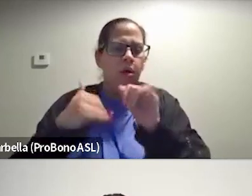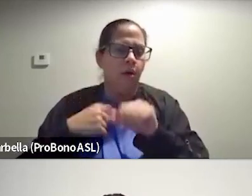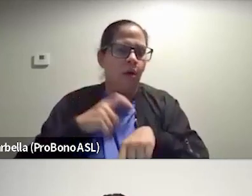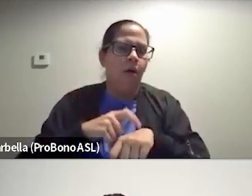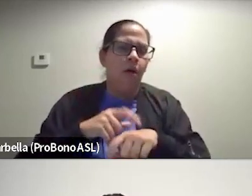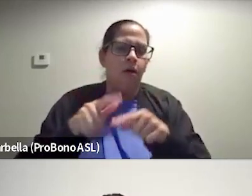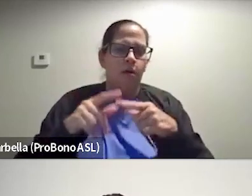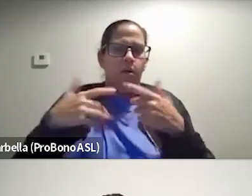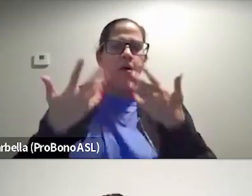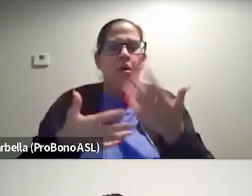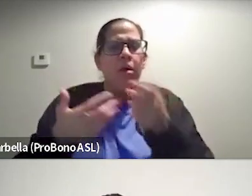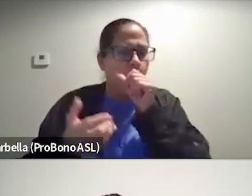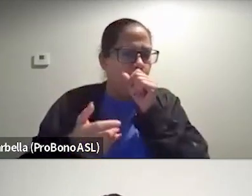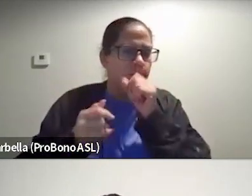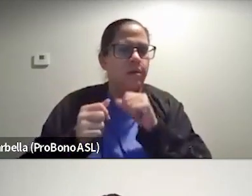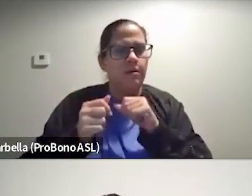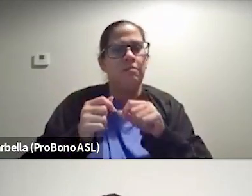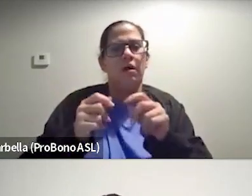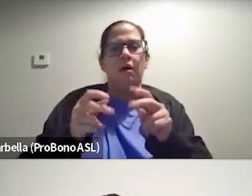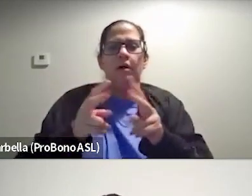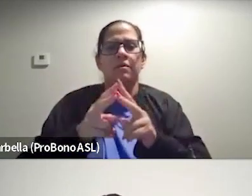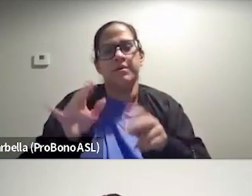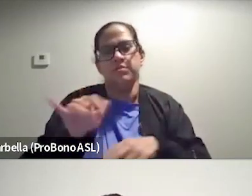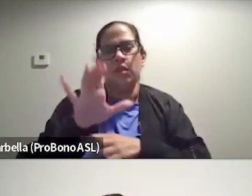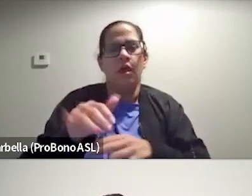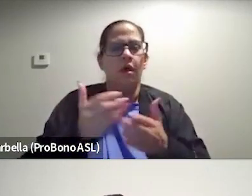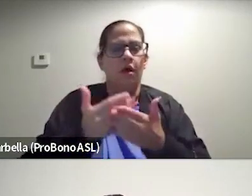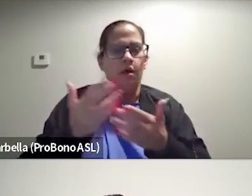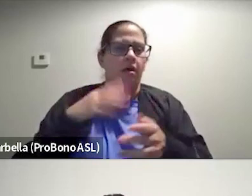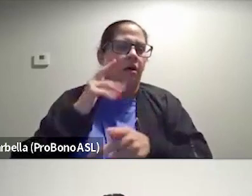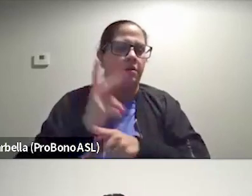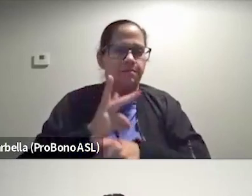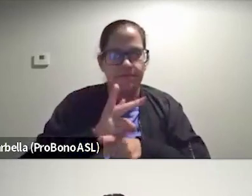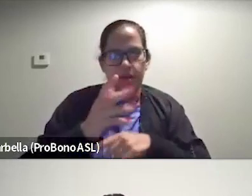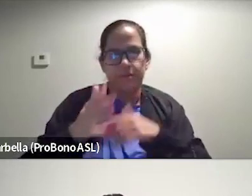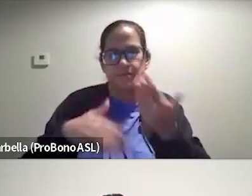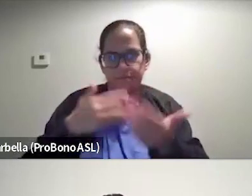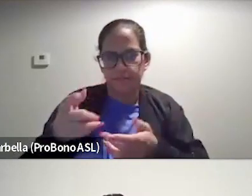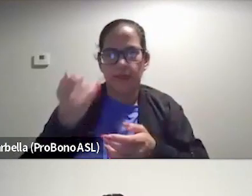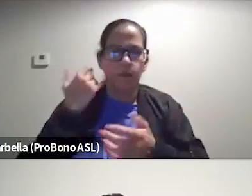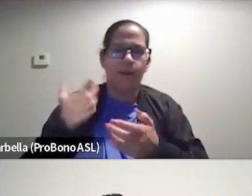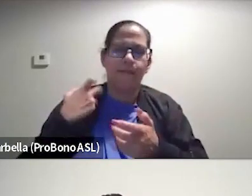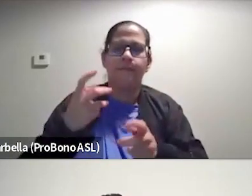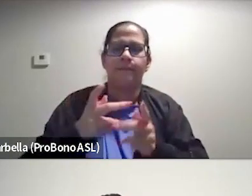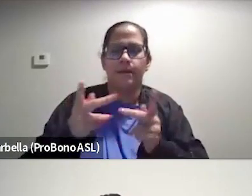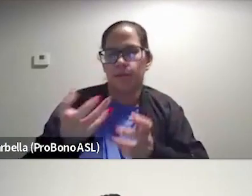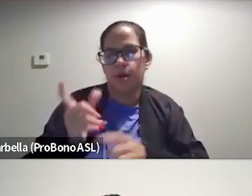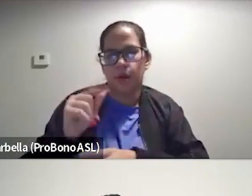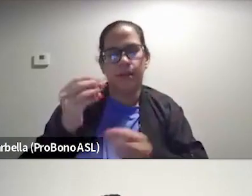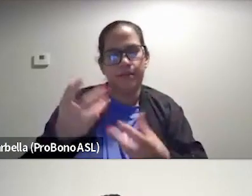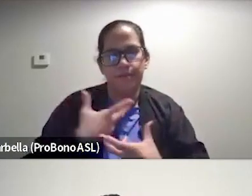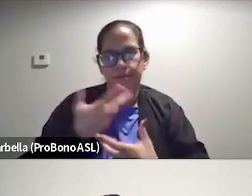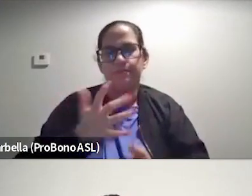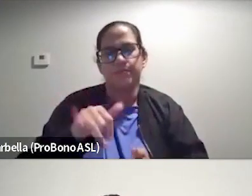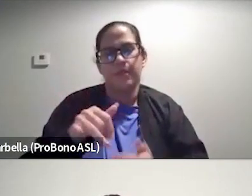some very, you know, very juicy things and I will keep taking y'all there. But if you have places you want to go, please let me know what those